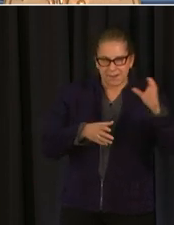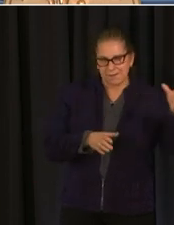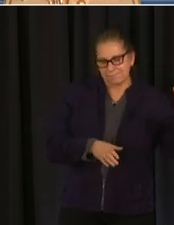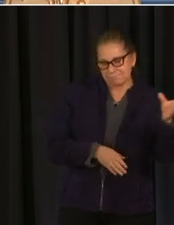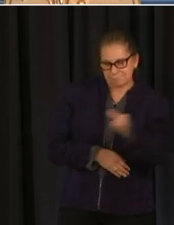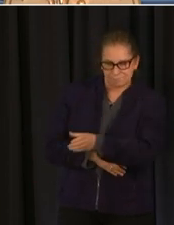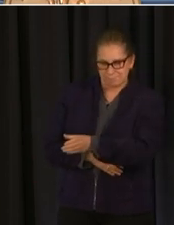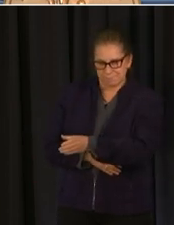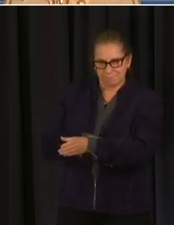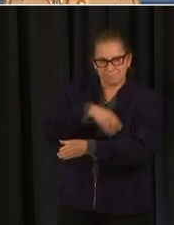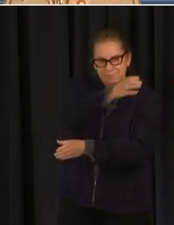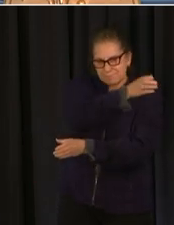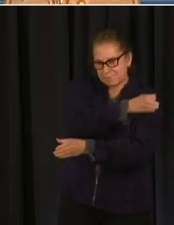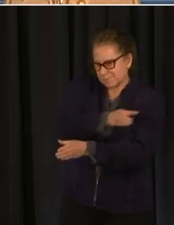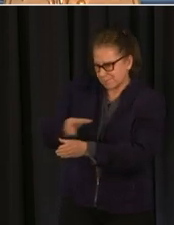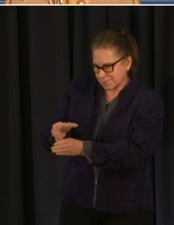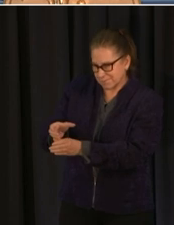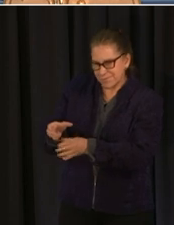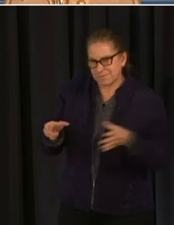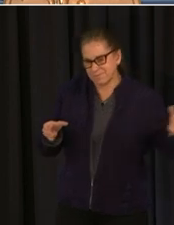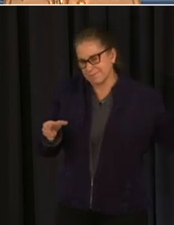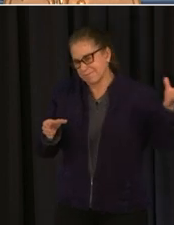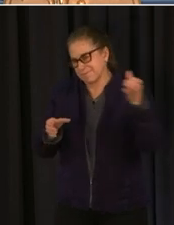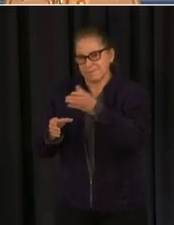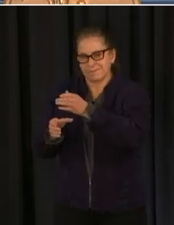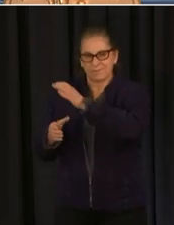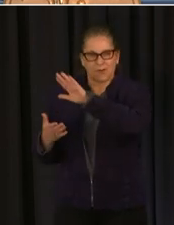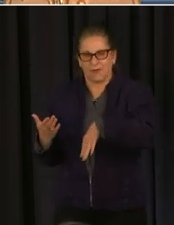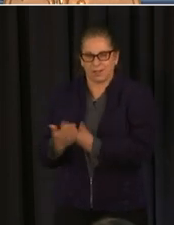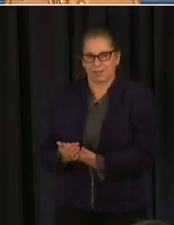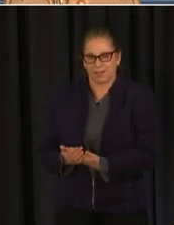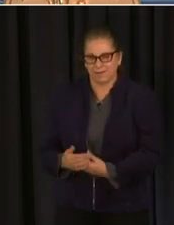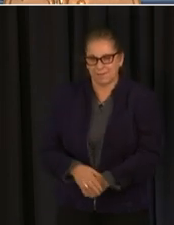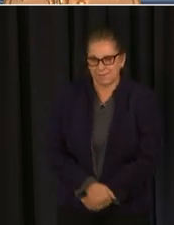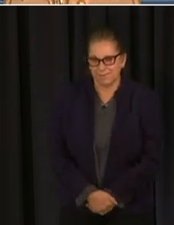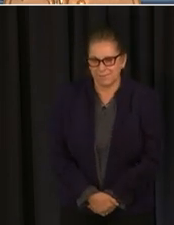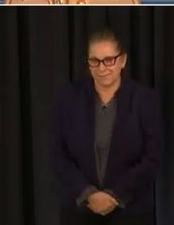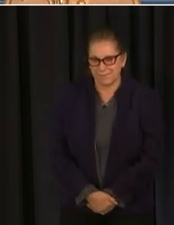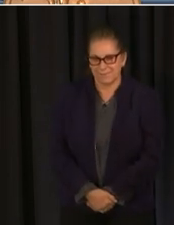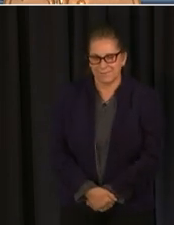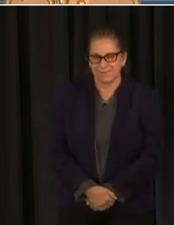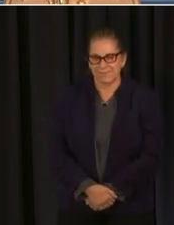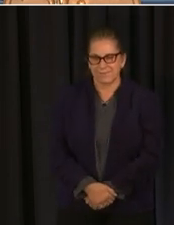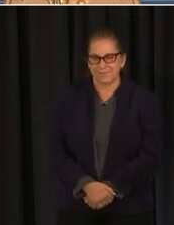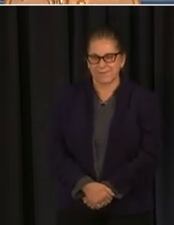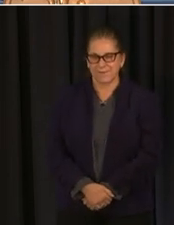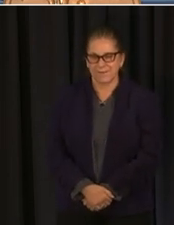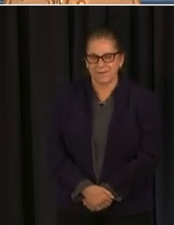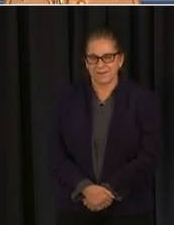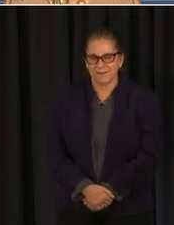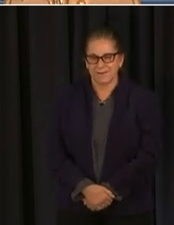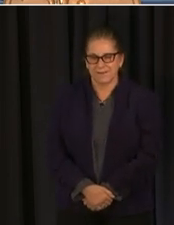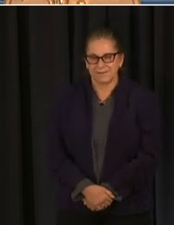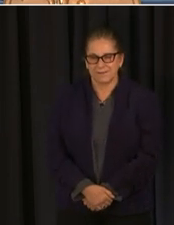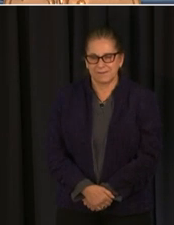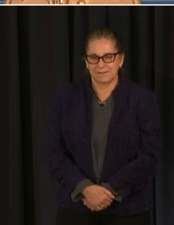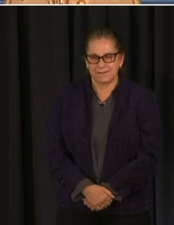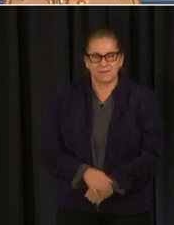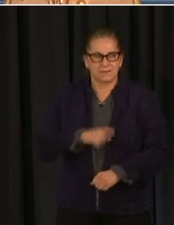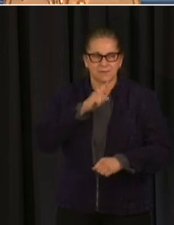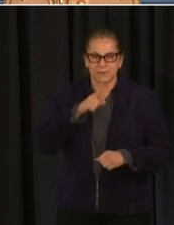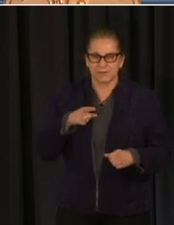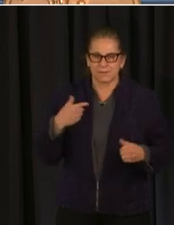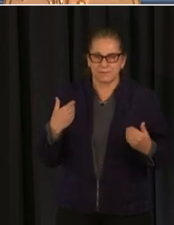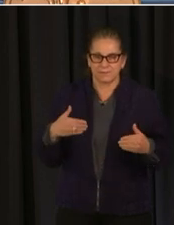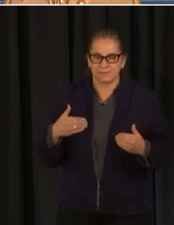and next uh we are continuing and i think i've already had the chance to thank uh over a